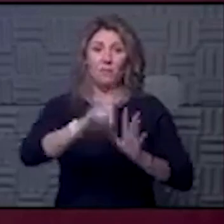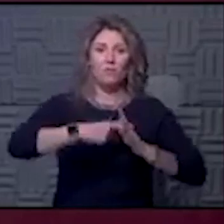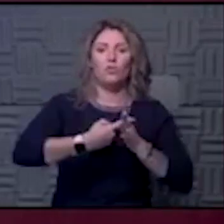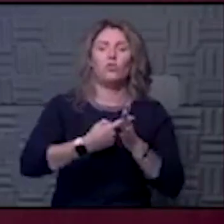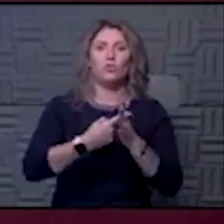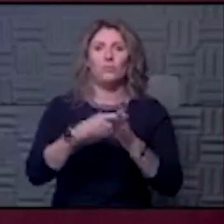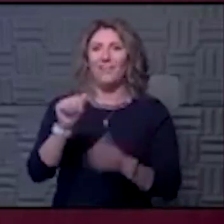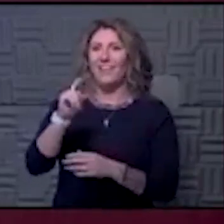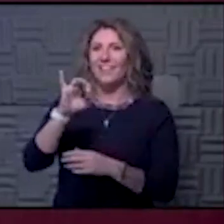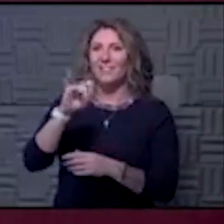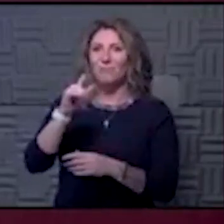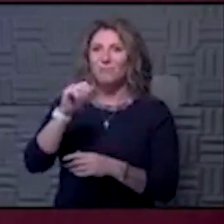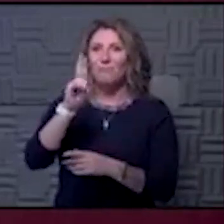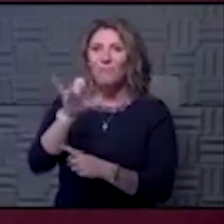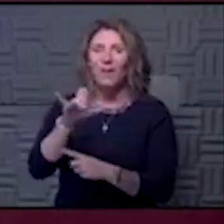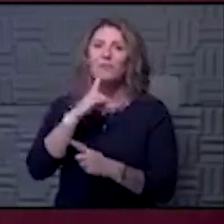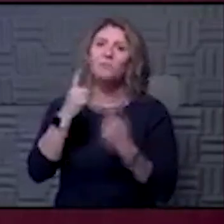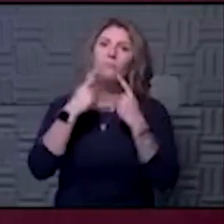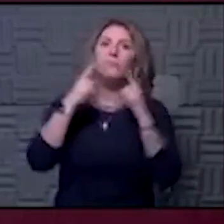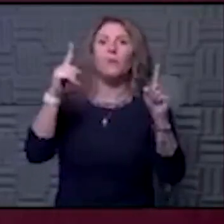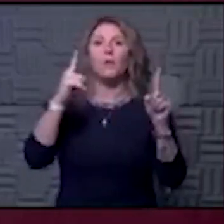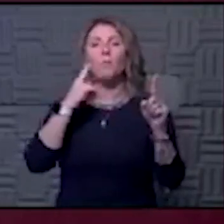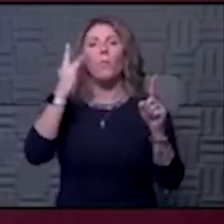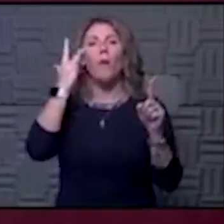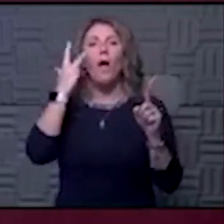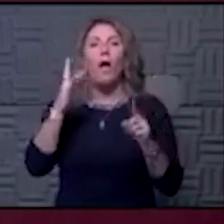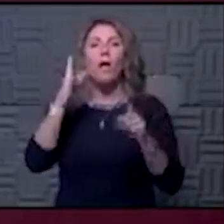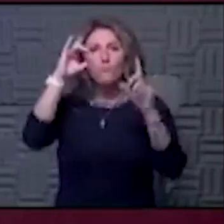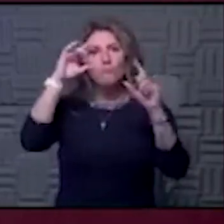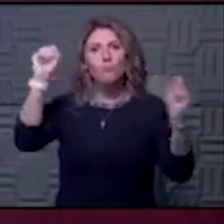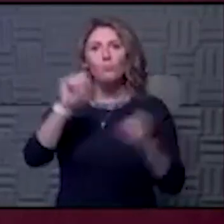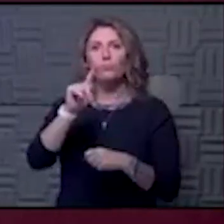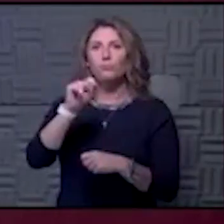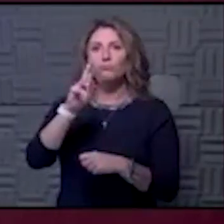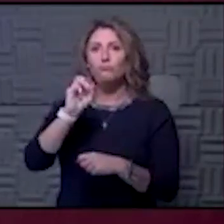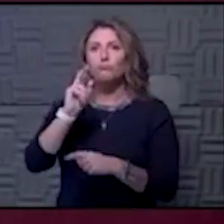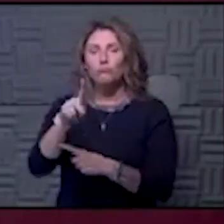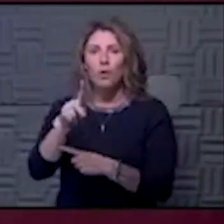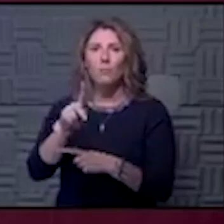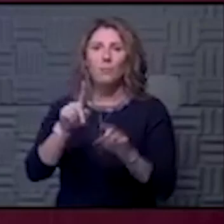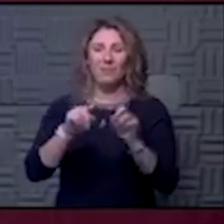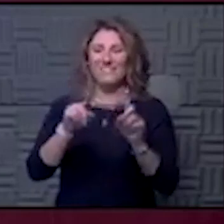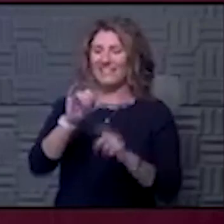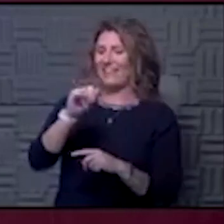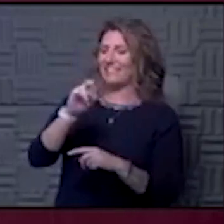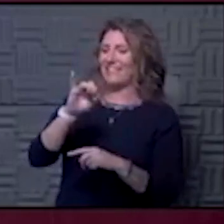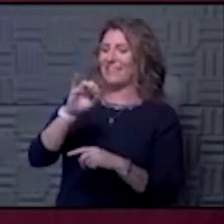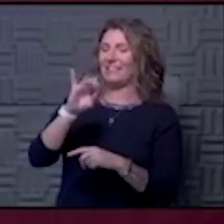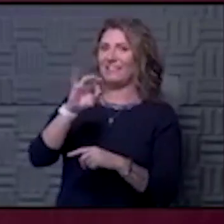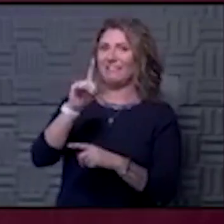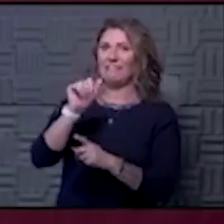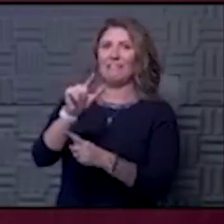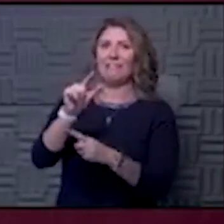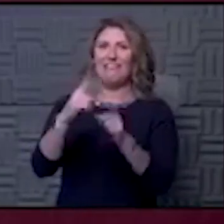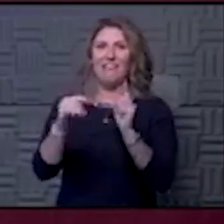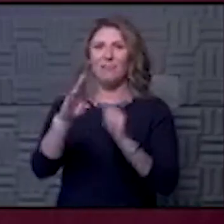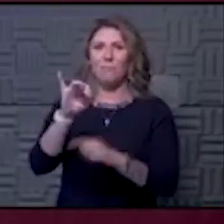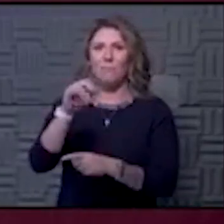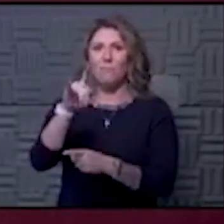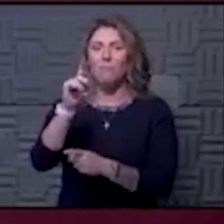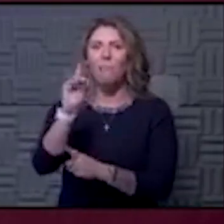was famous because of President Trump. But it is the Eli Lilly antibody. And that's going on.